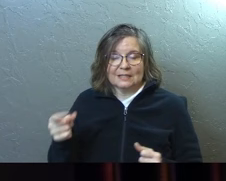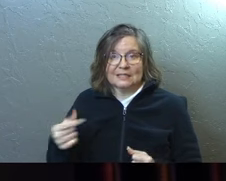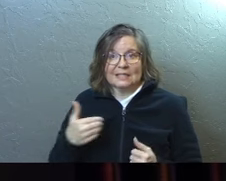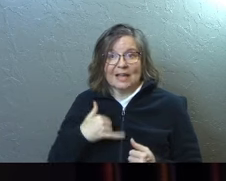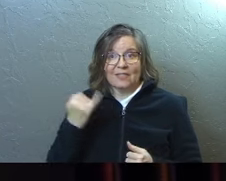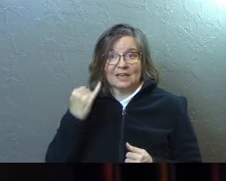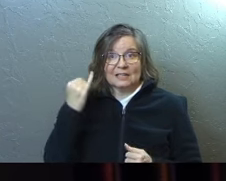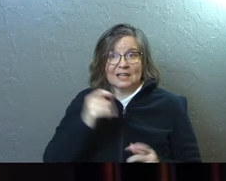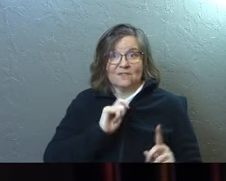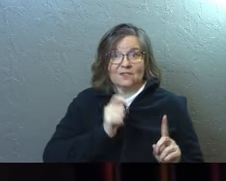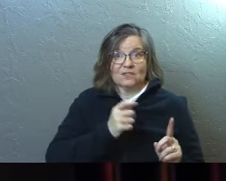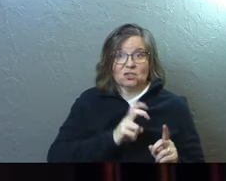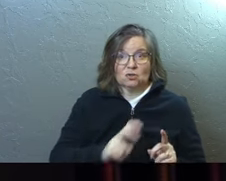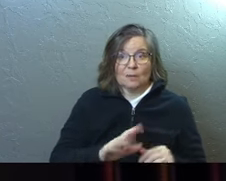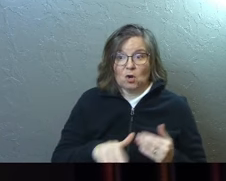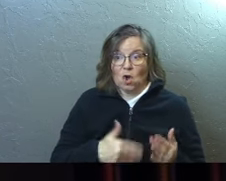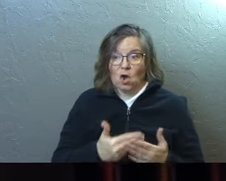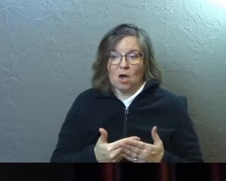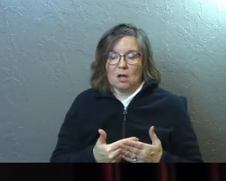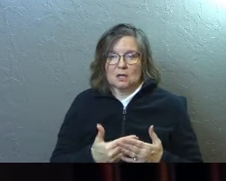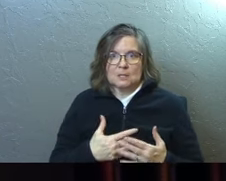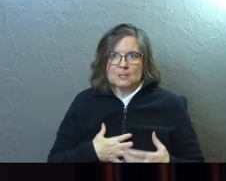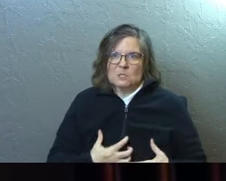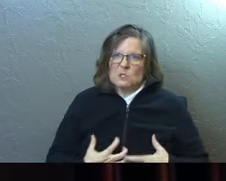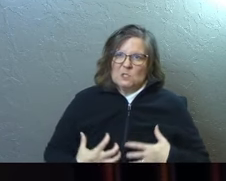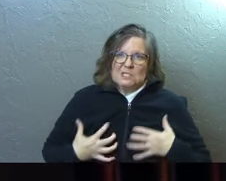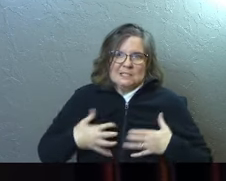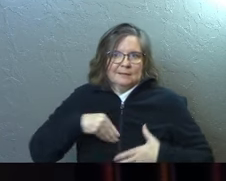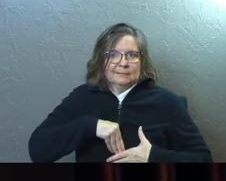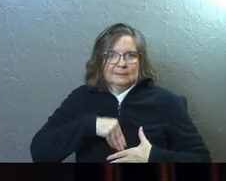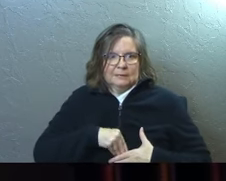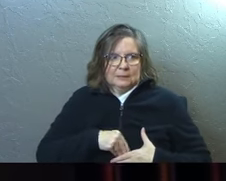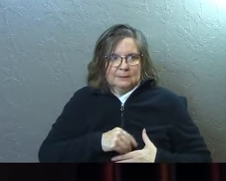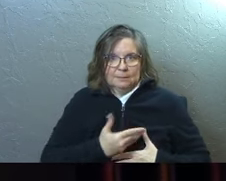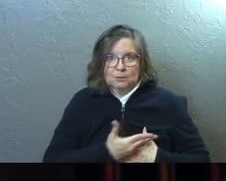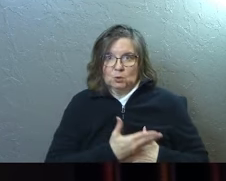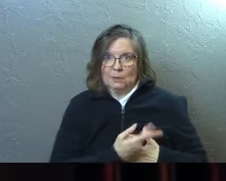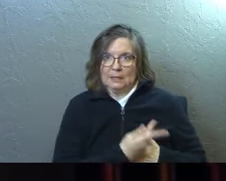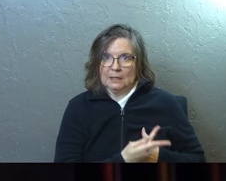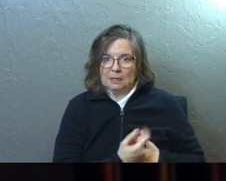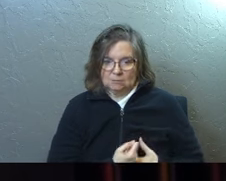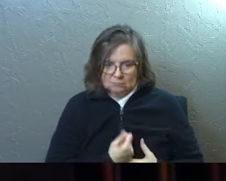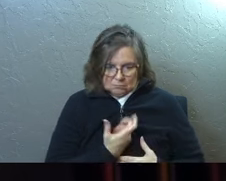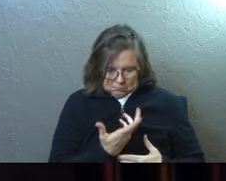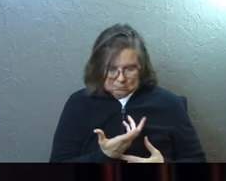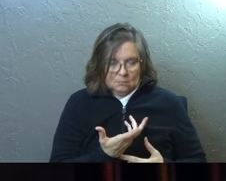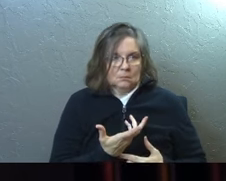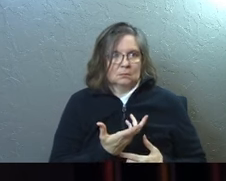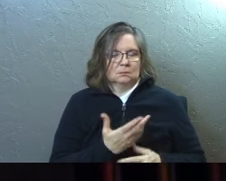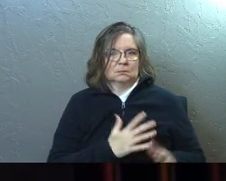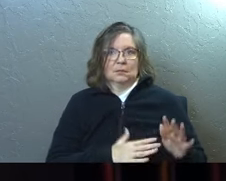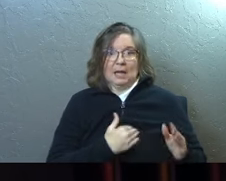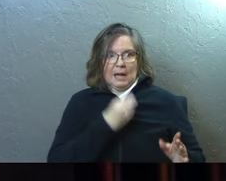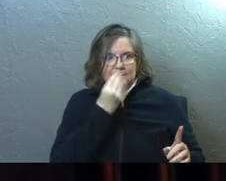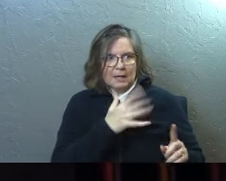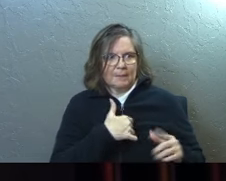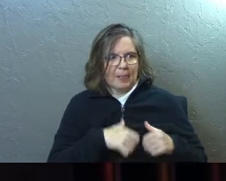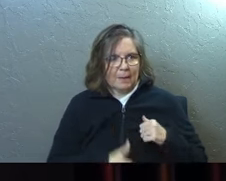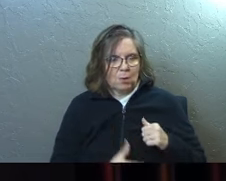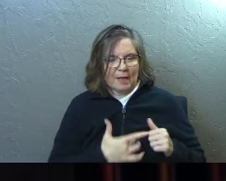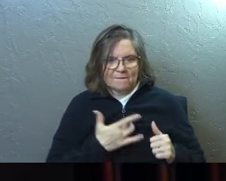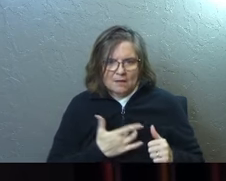a sudden he had the idea of a fishing trip and all this came out between me and dad. And I'm telling him about that